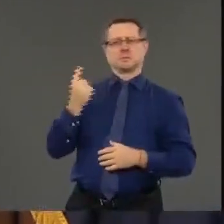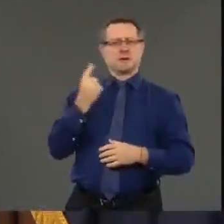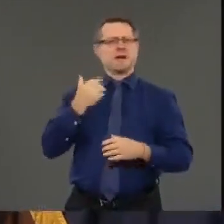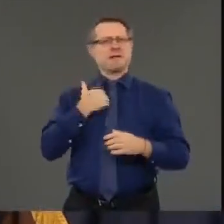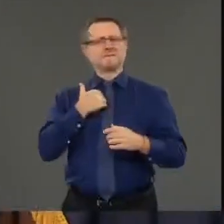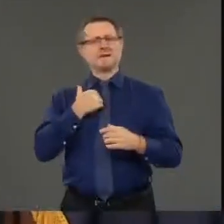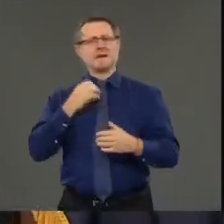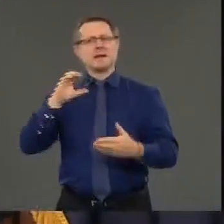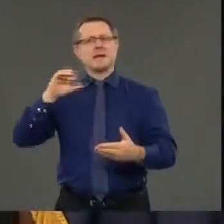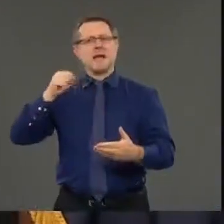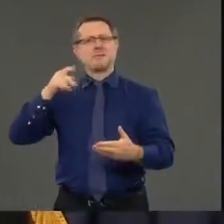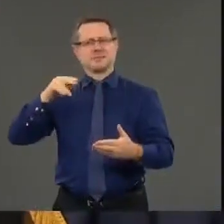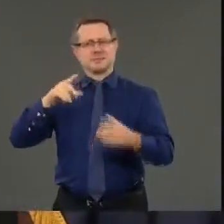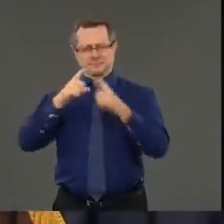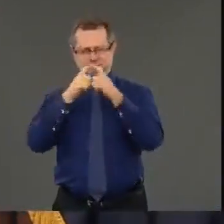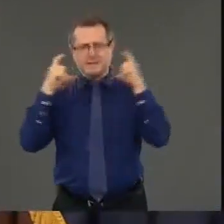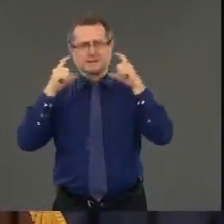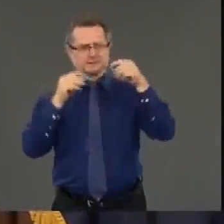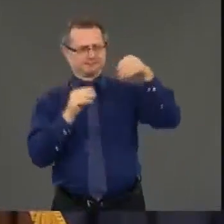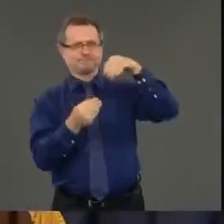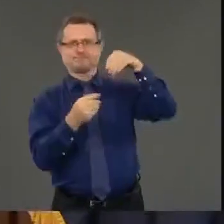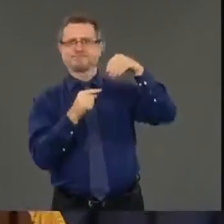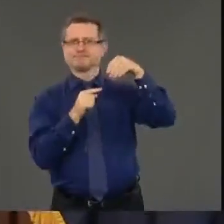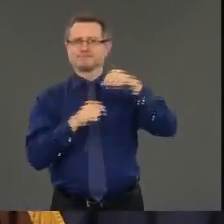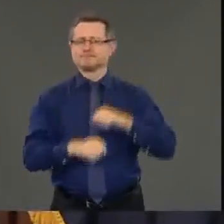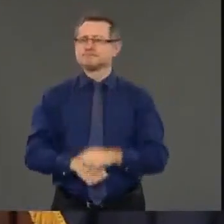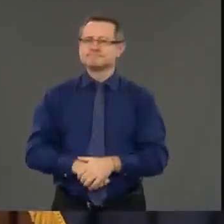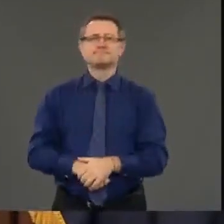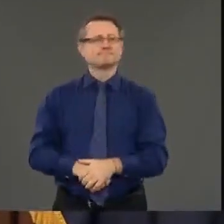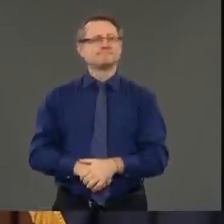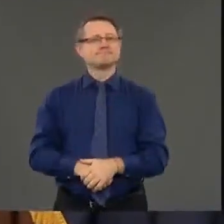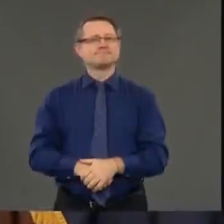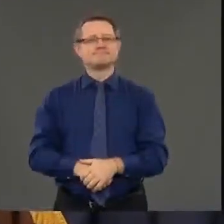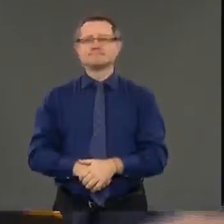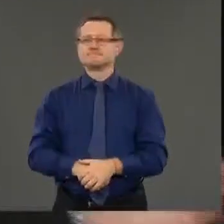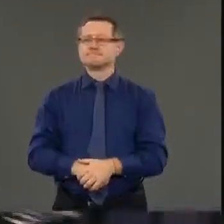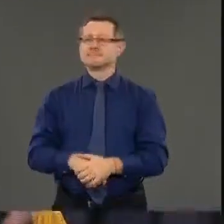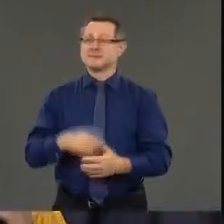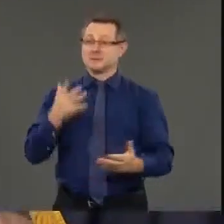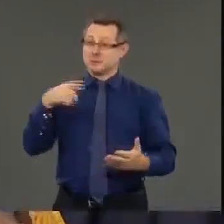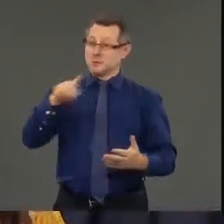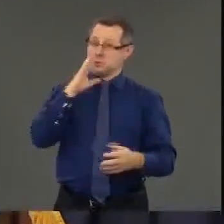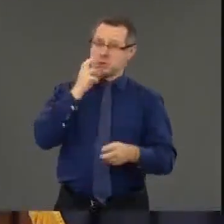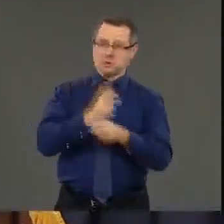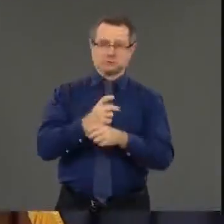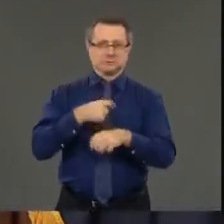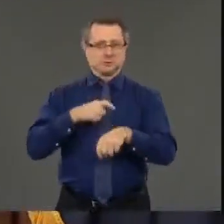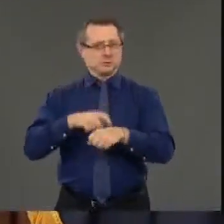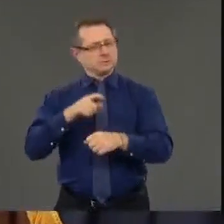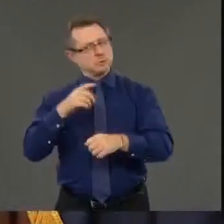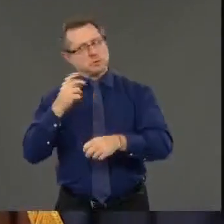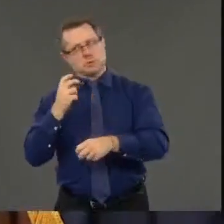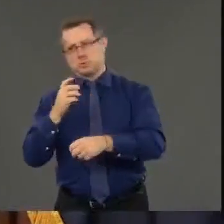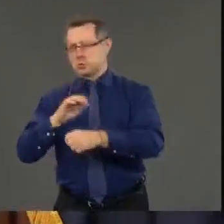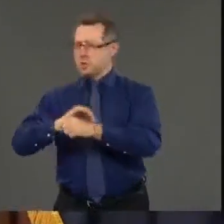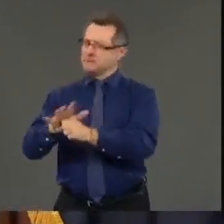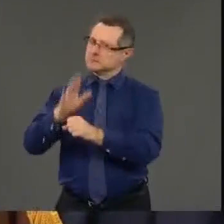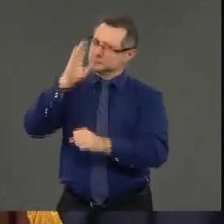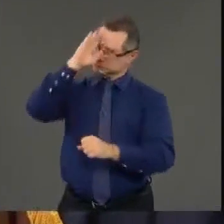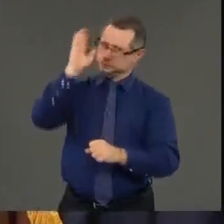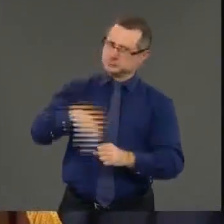honor of Captain. Captain's having a difficult time with COVID also. Pack disruption.